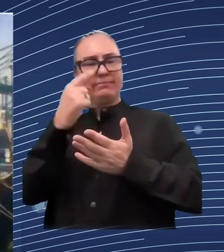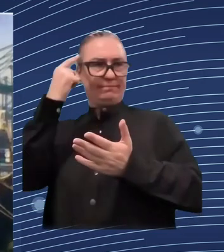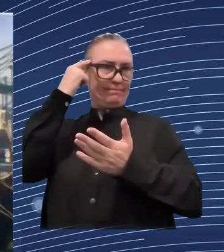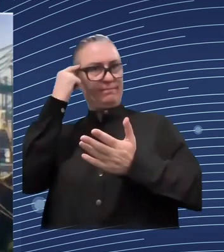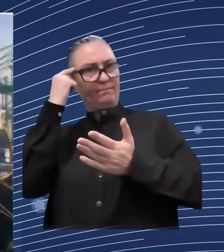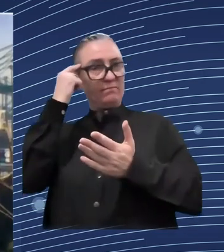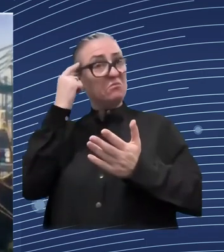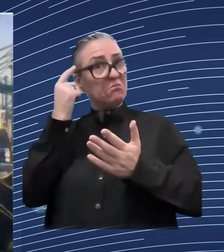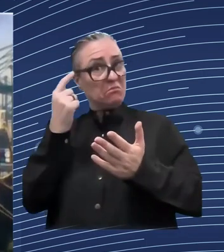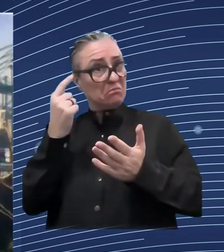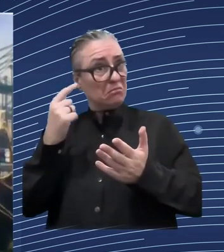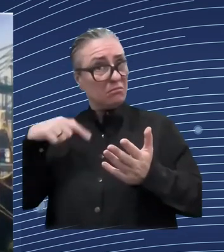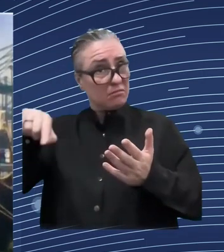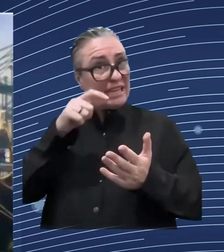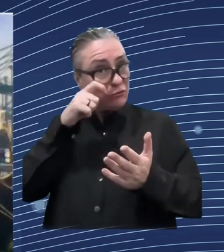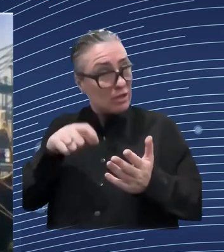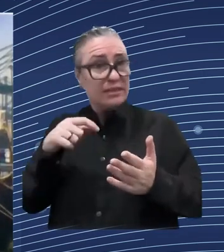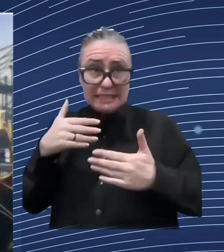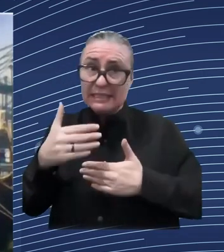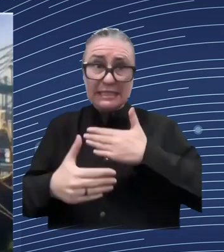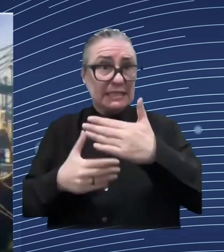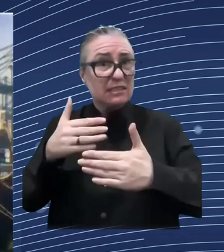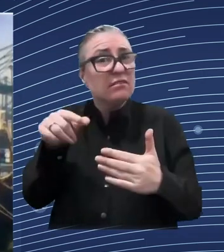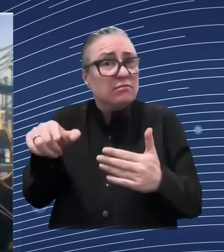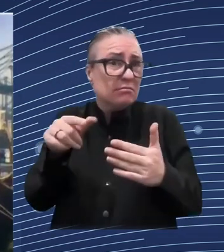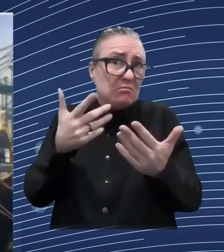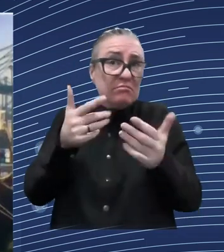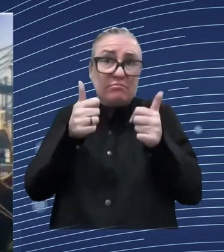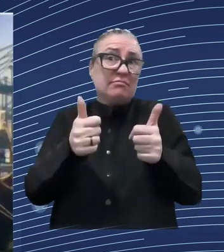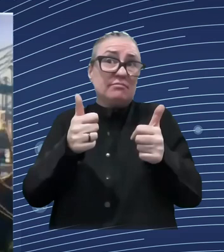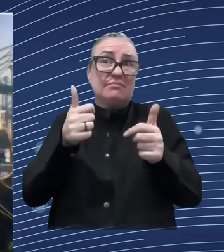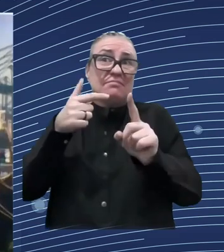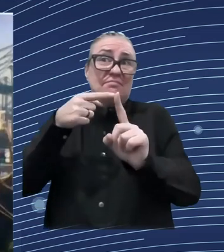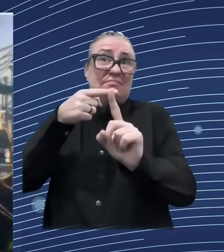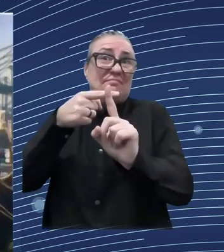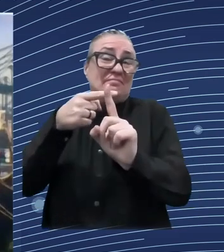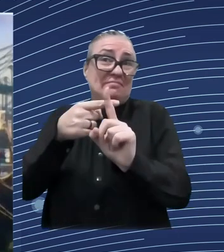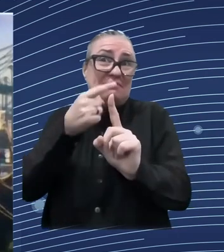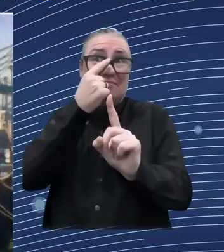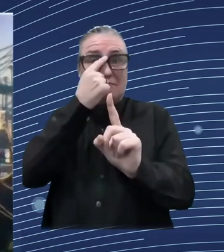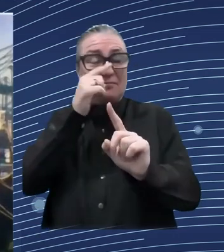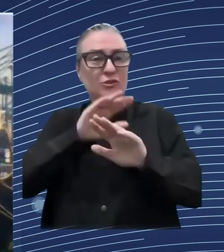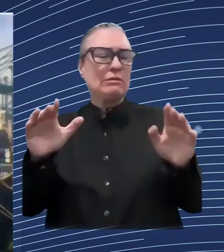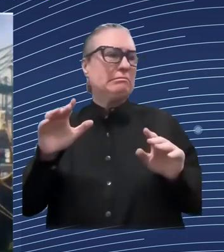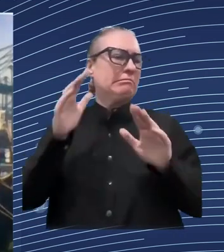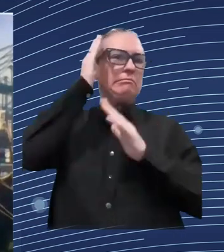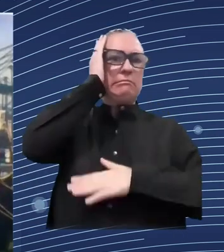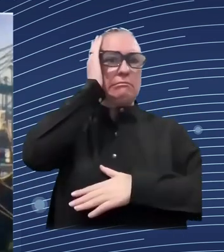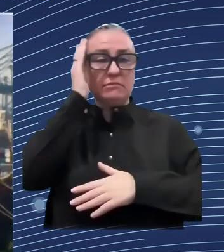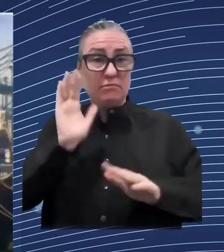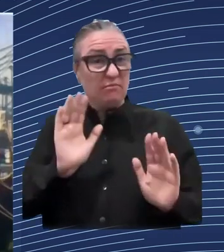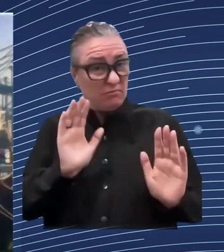sort of employers both private and public are on a level of requiring such skills which is of course good news